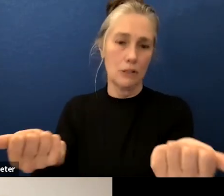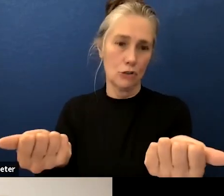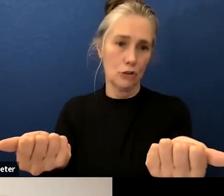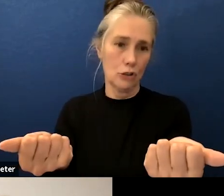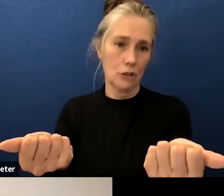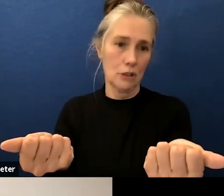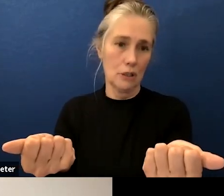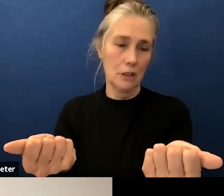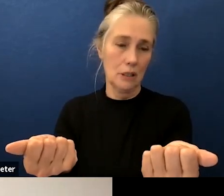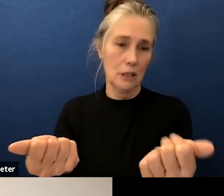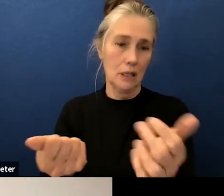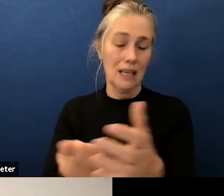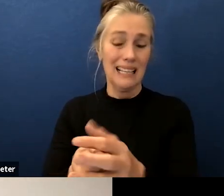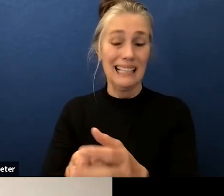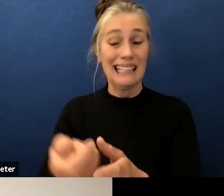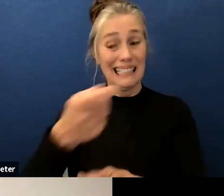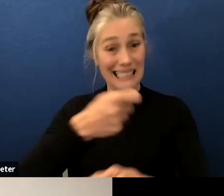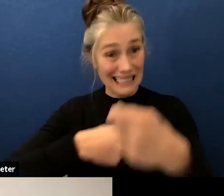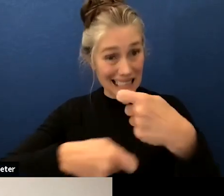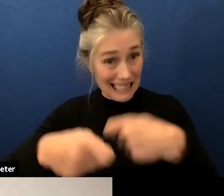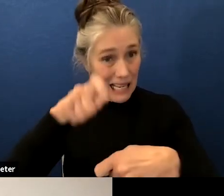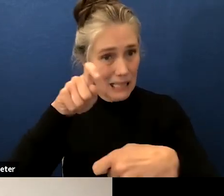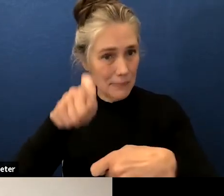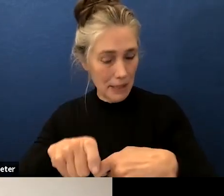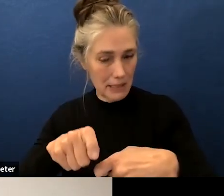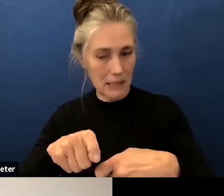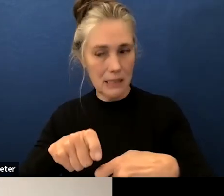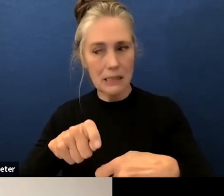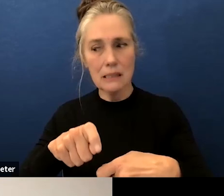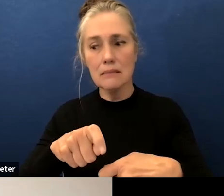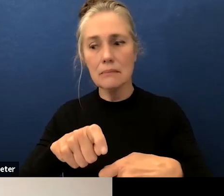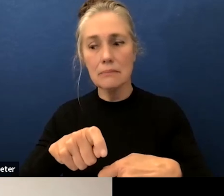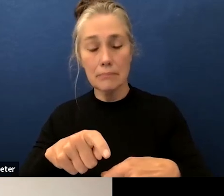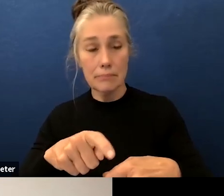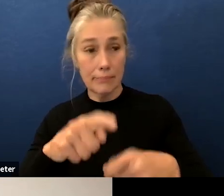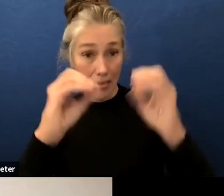and so what we have to do is we have to listen to the teachers